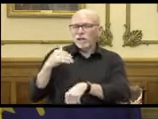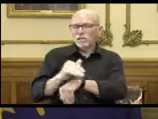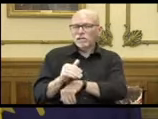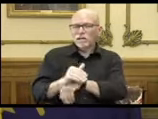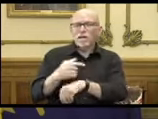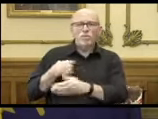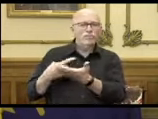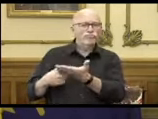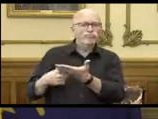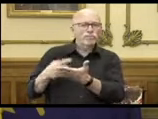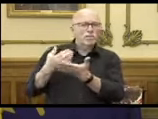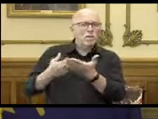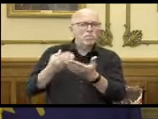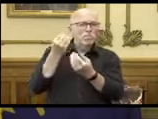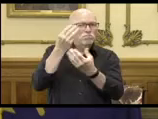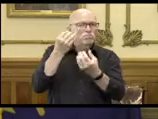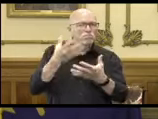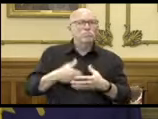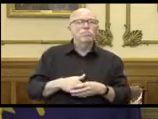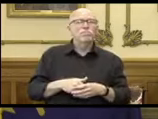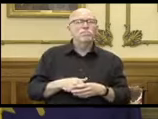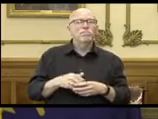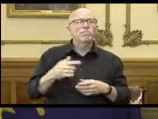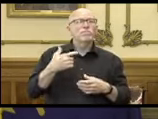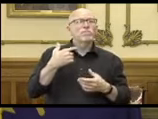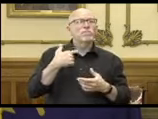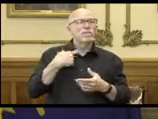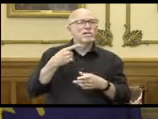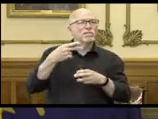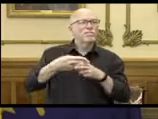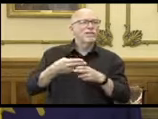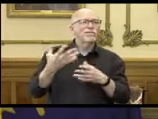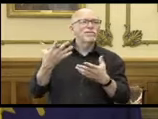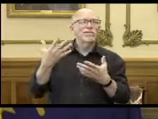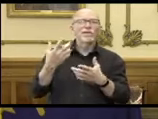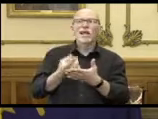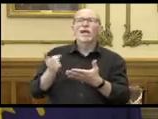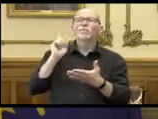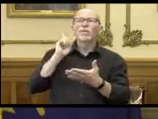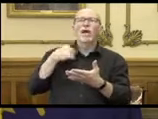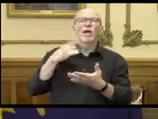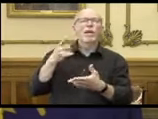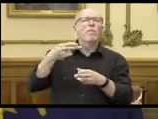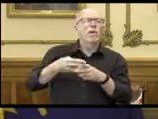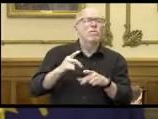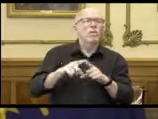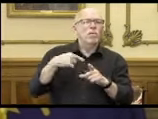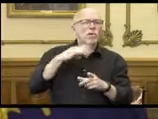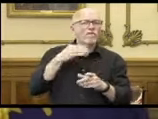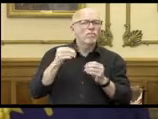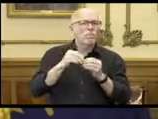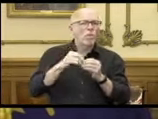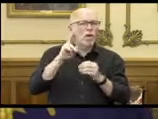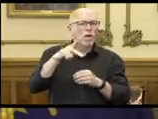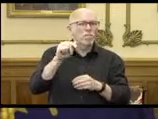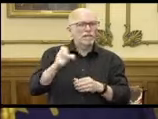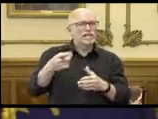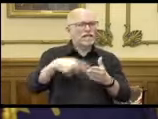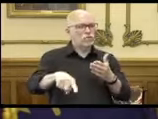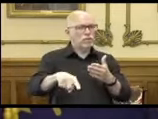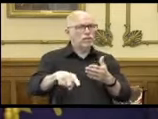some updates that I mentioned kind of in passing last week, but we'll have some updates next week